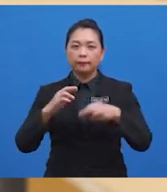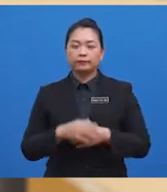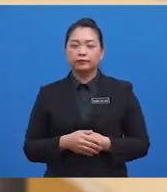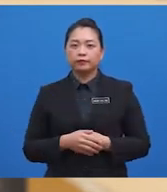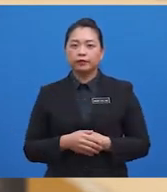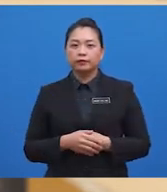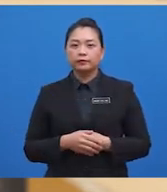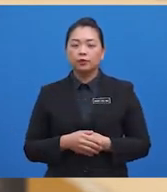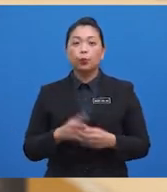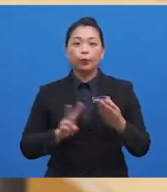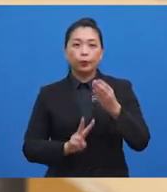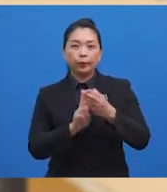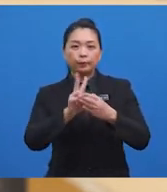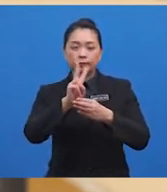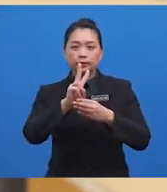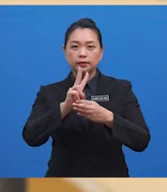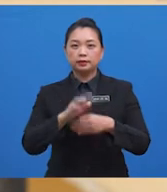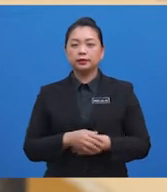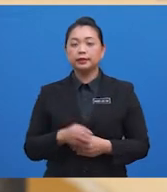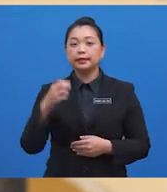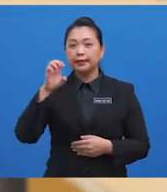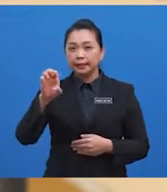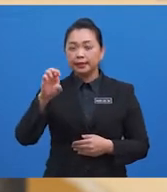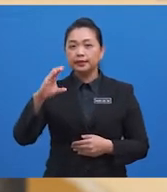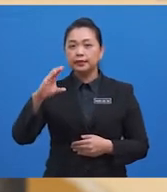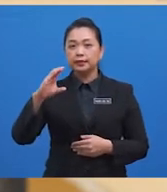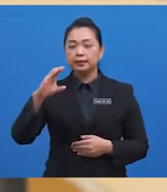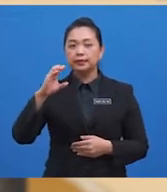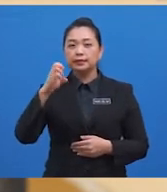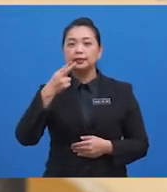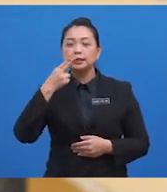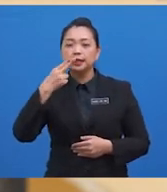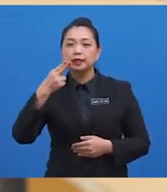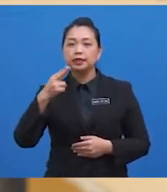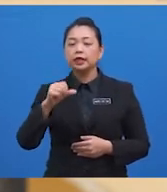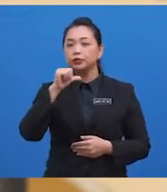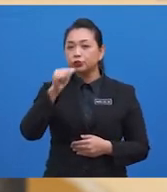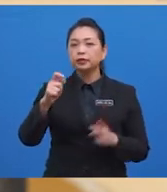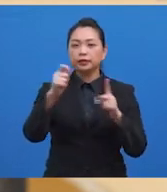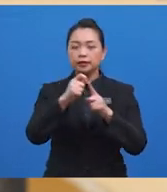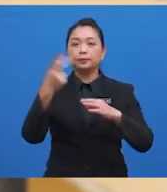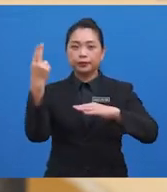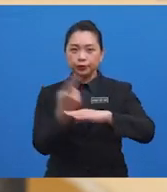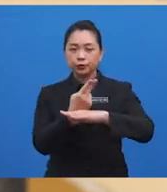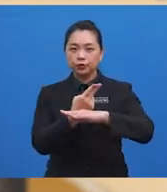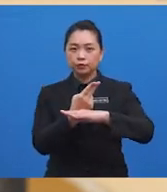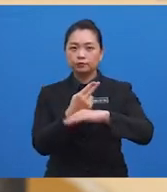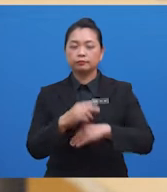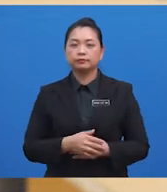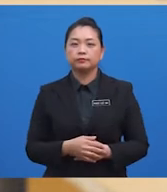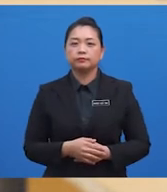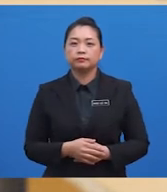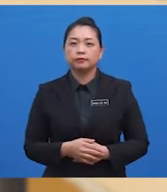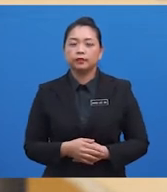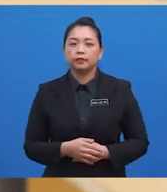Instead of the term vaping, the term e-cigarettes is used. And clearly, it is not the term used for this particular